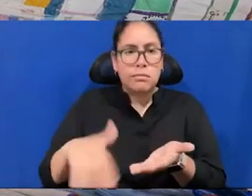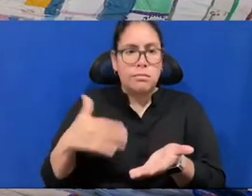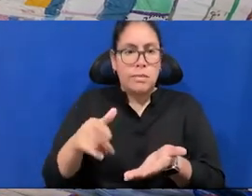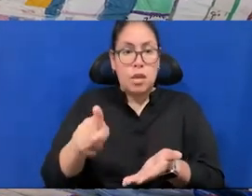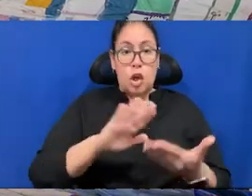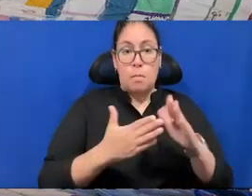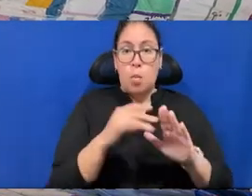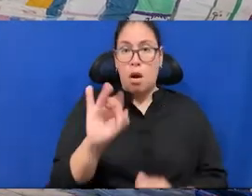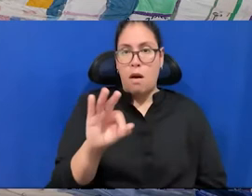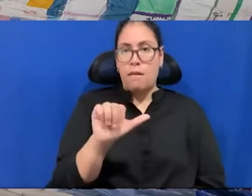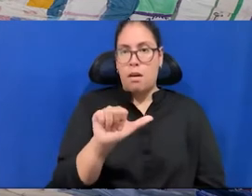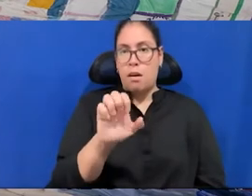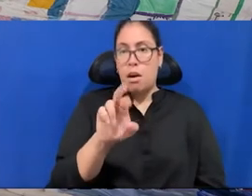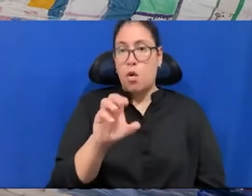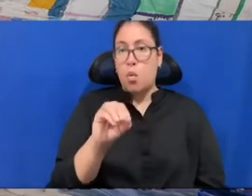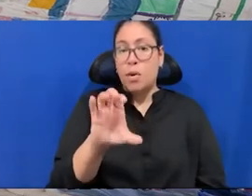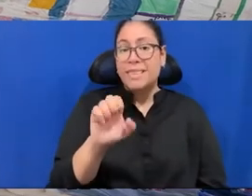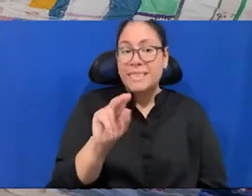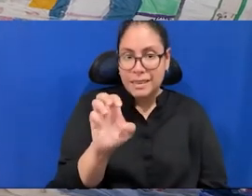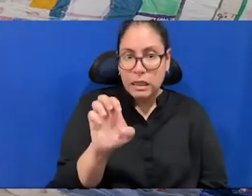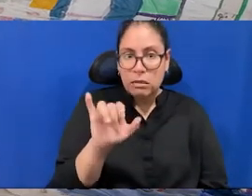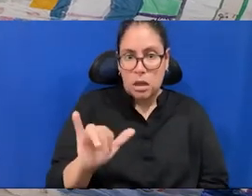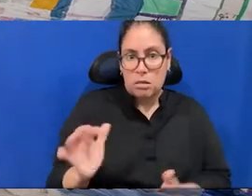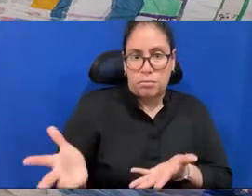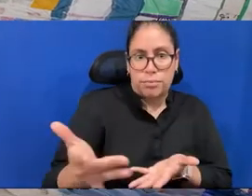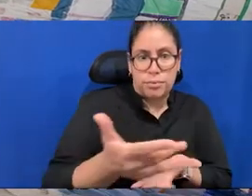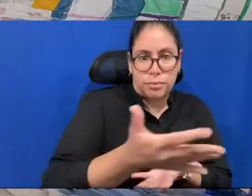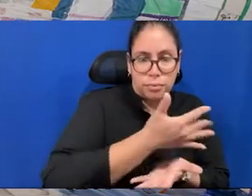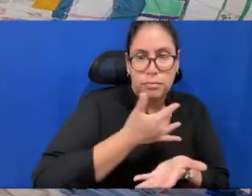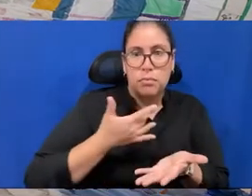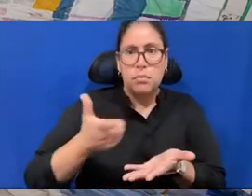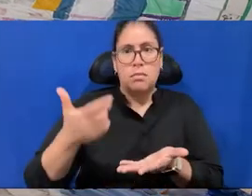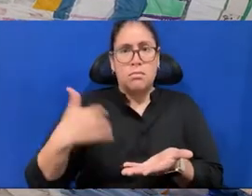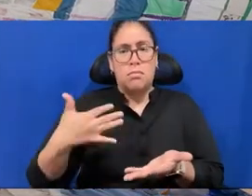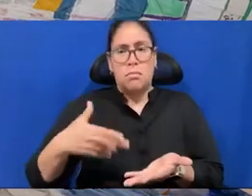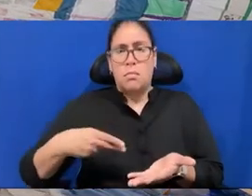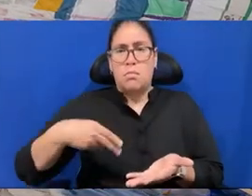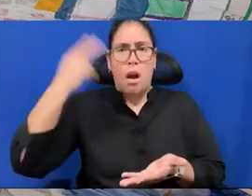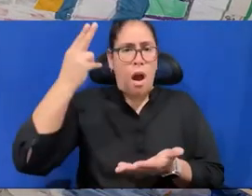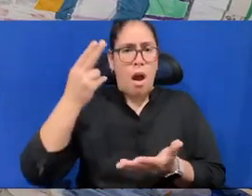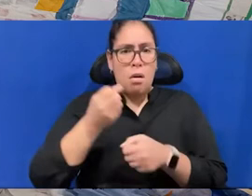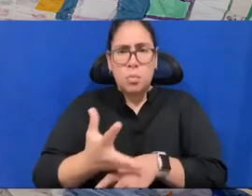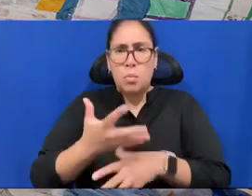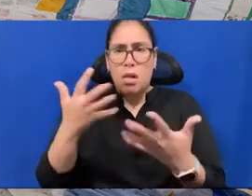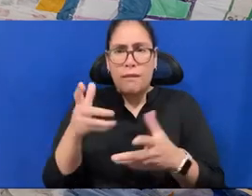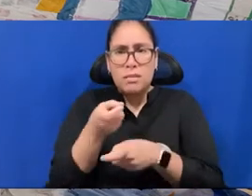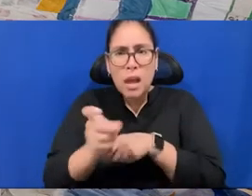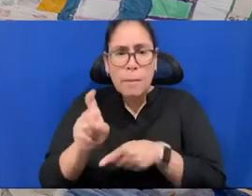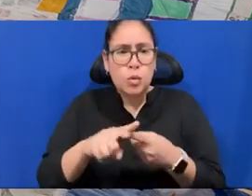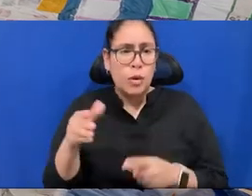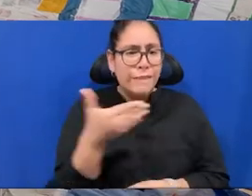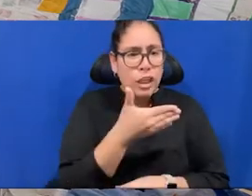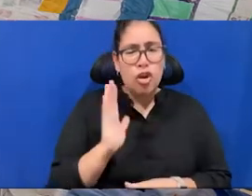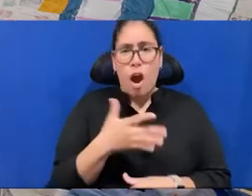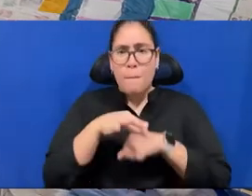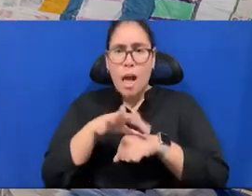bag, which is so present still today on the planet Earth, which is producing so much damage to the fishes, to the planet, to ourselves. And we see how, in the